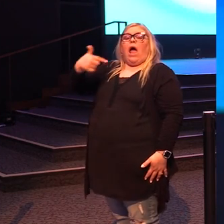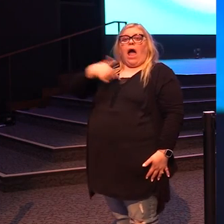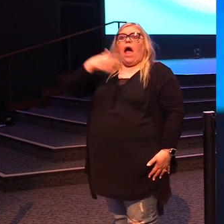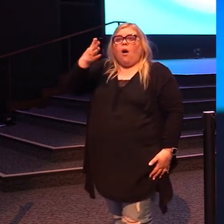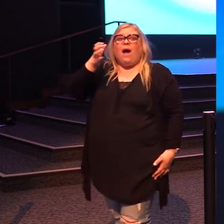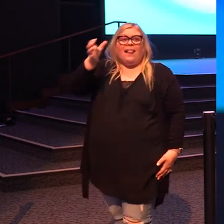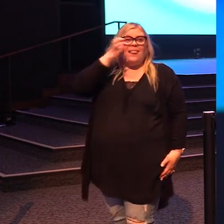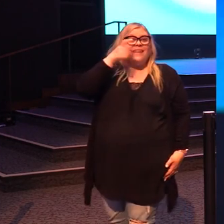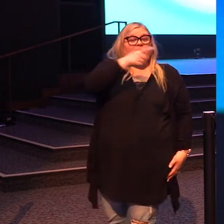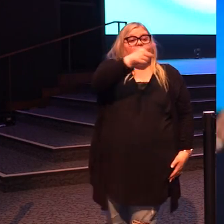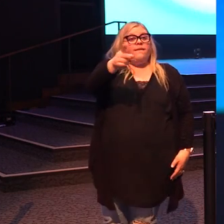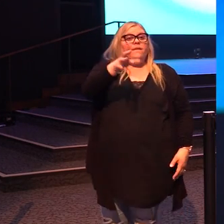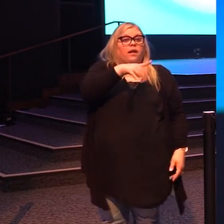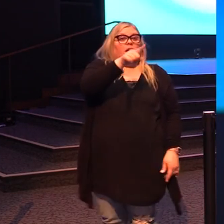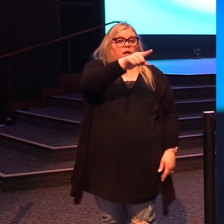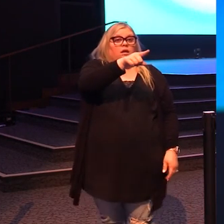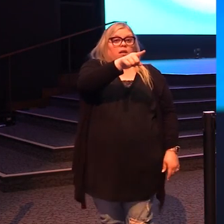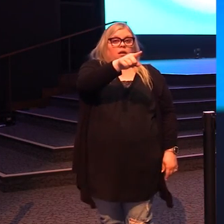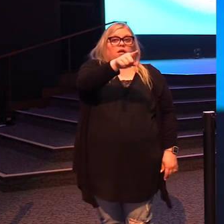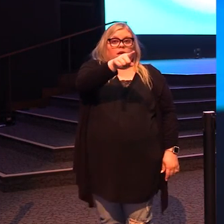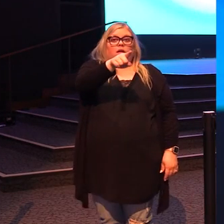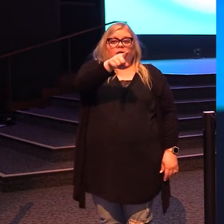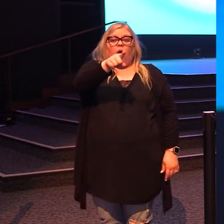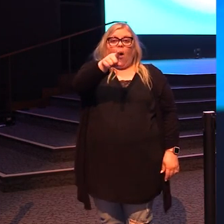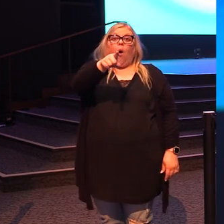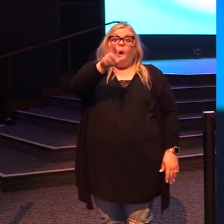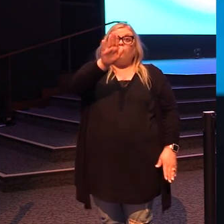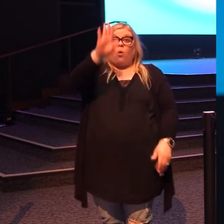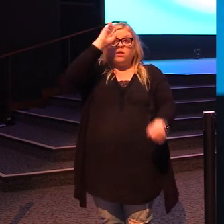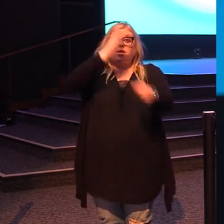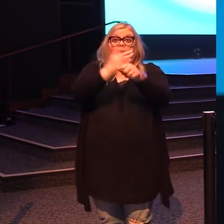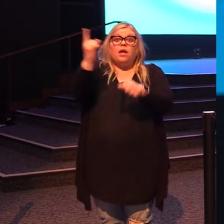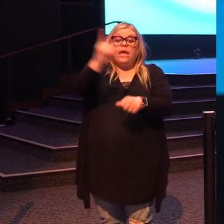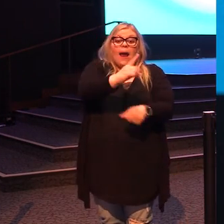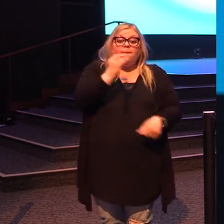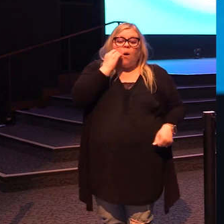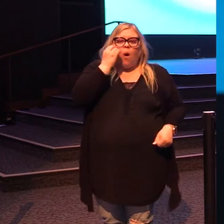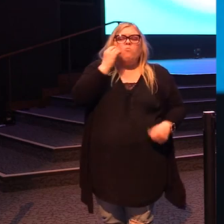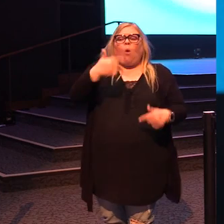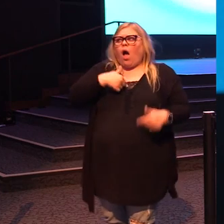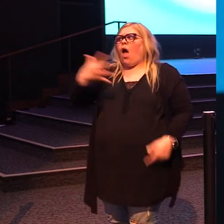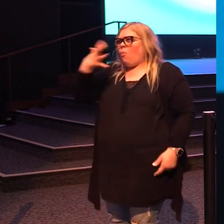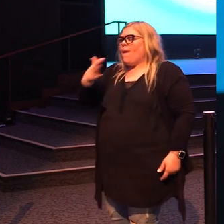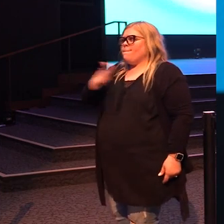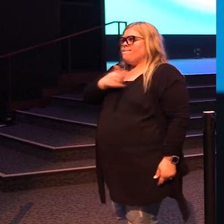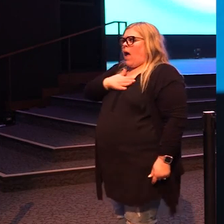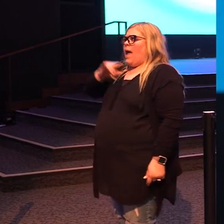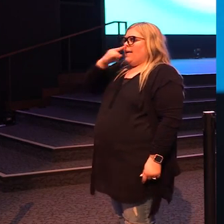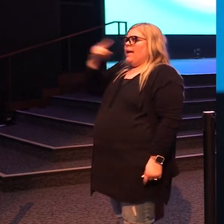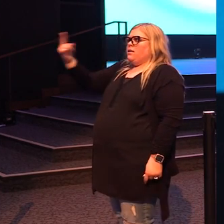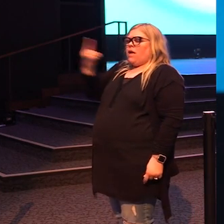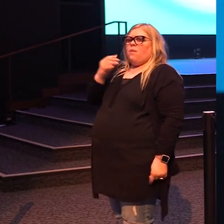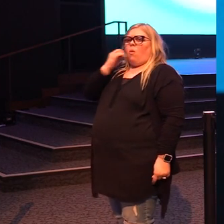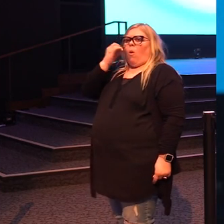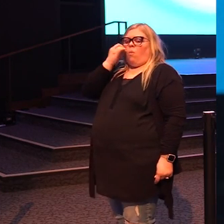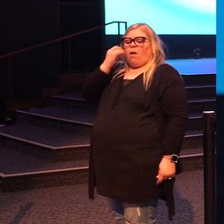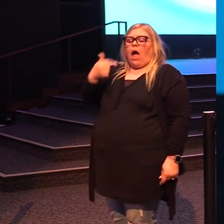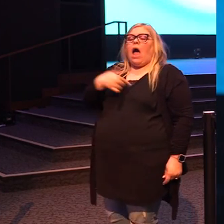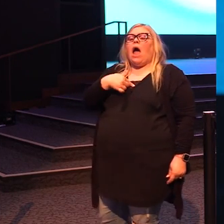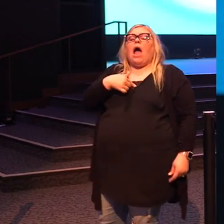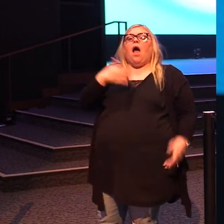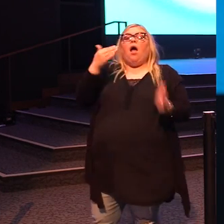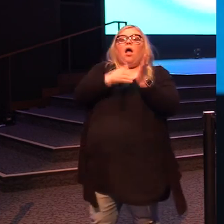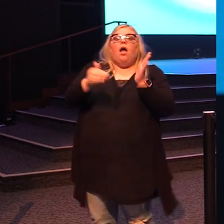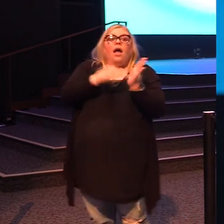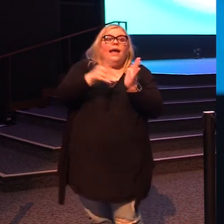testimony all the time of someone else's prodigal coming home. I want my prodigal to come home. I don't want to listen all the